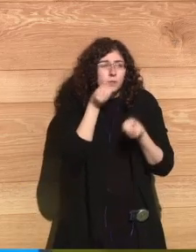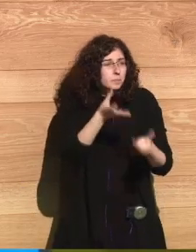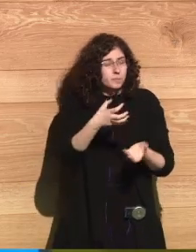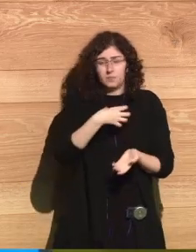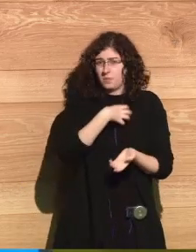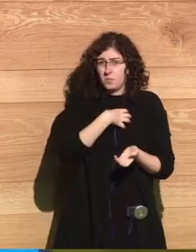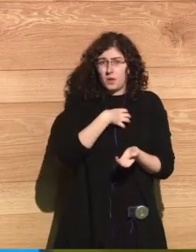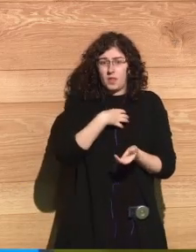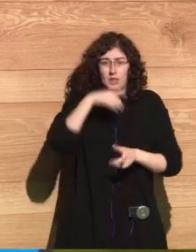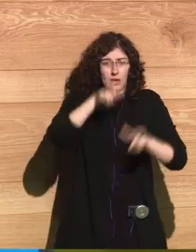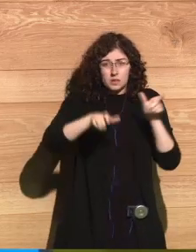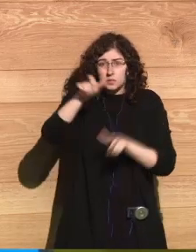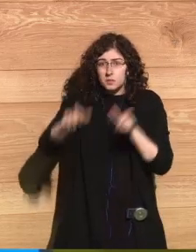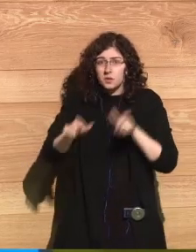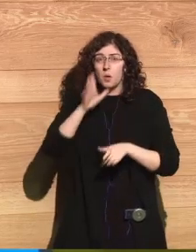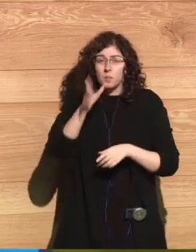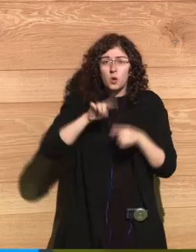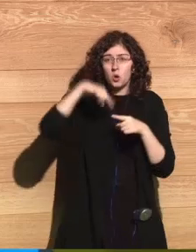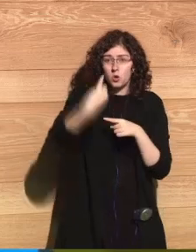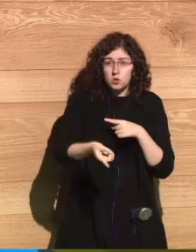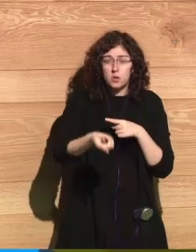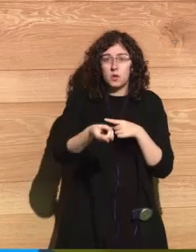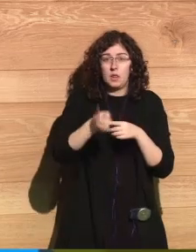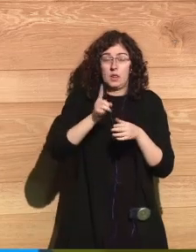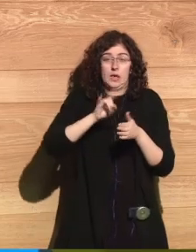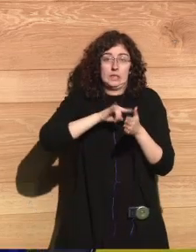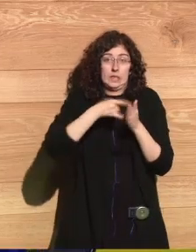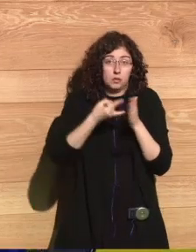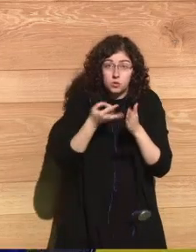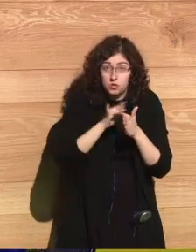of that is not to be known by the world.